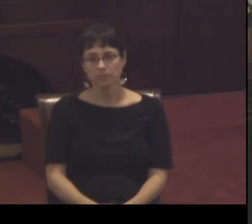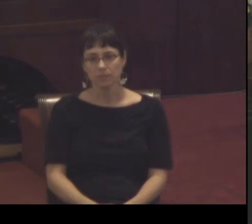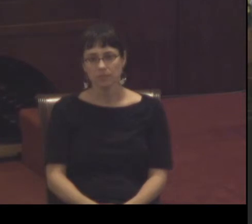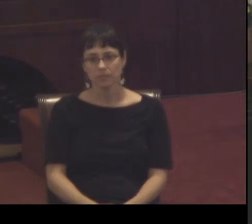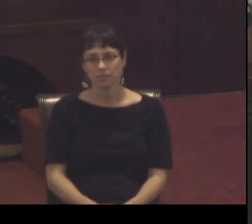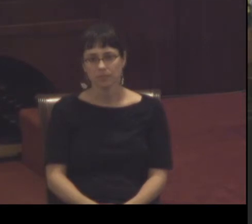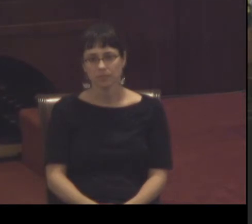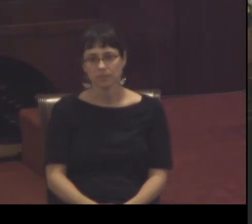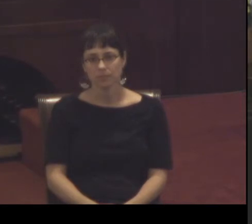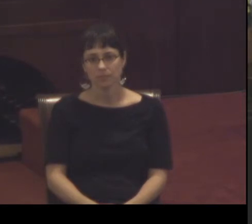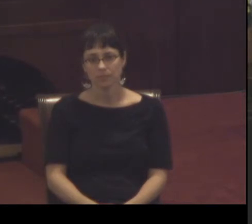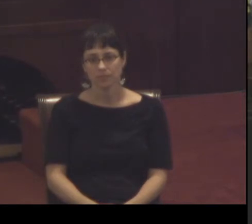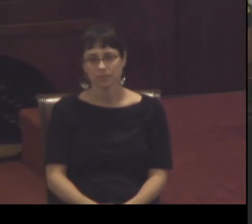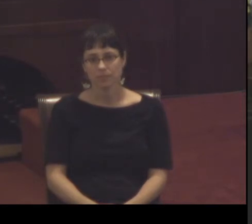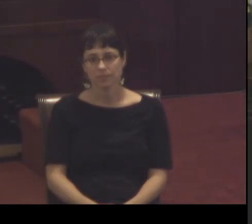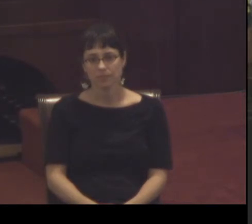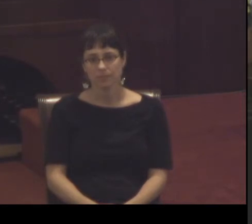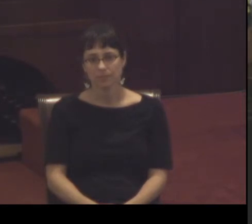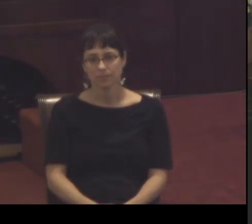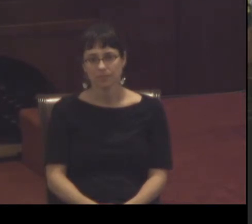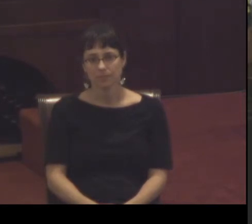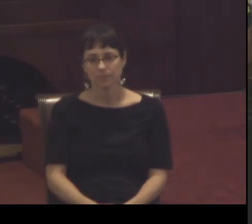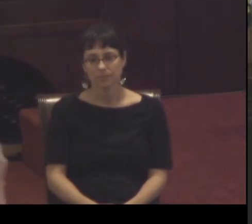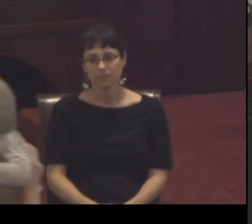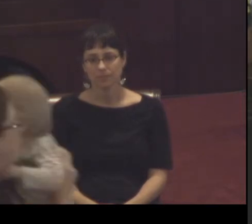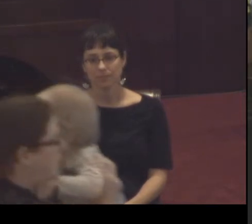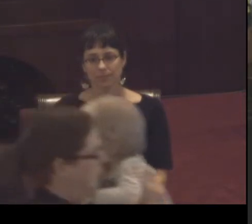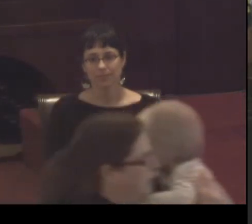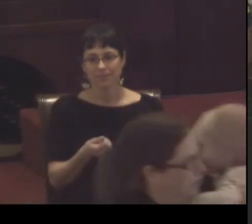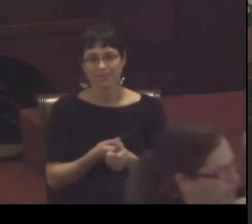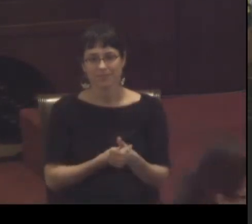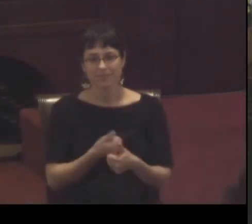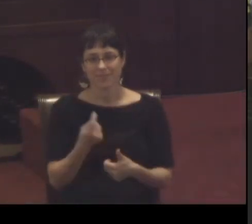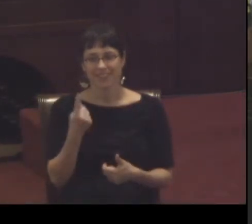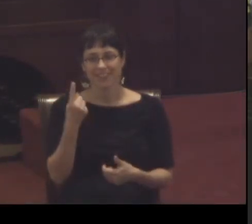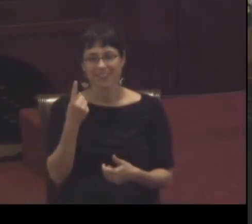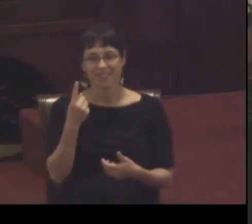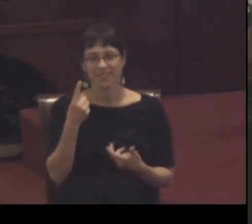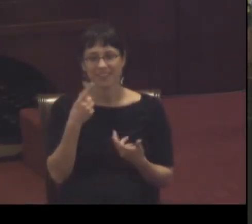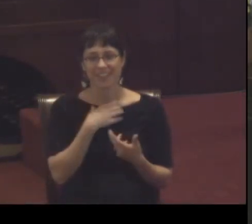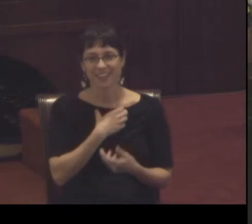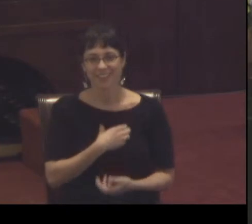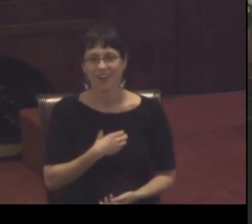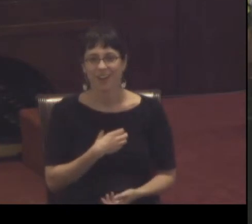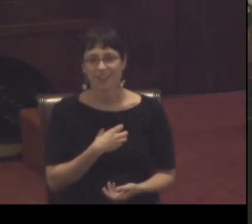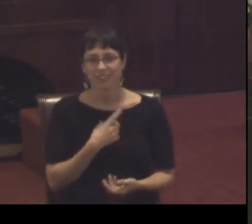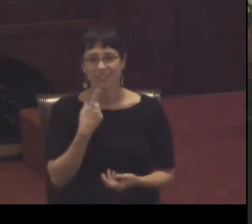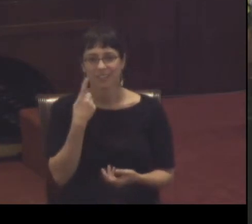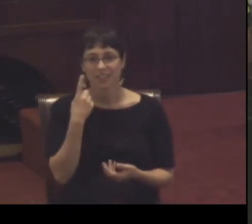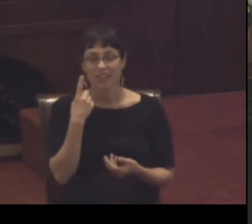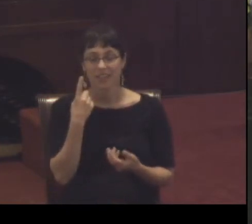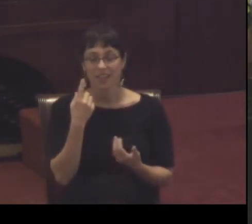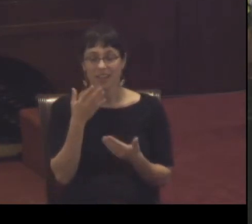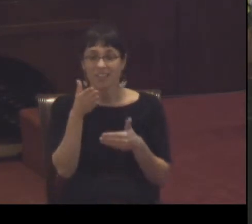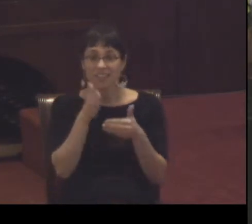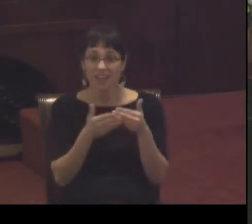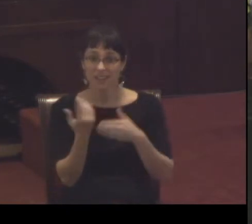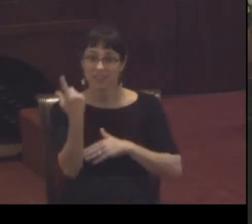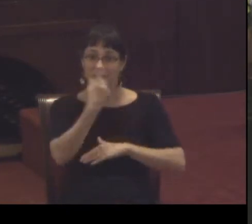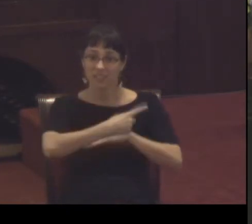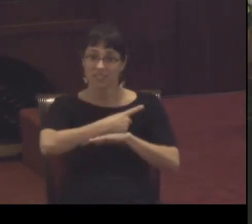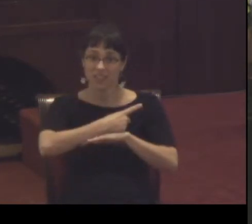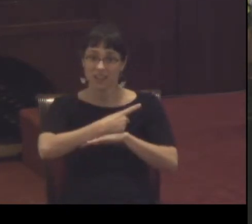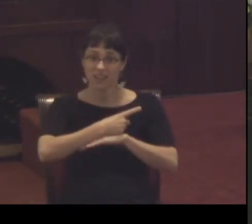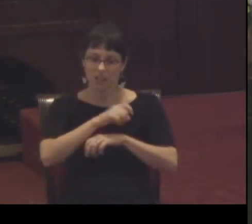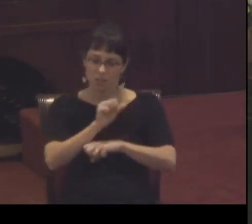everyone longs for that deep satisfaction that at the end of the day that the work that they gave